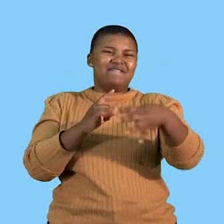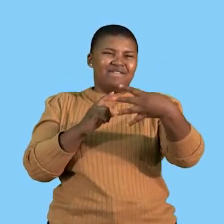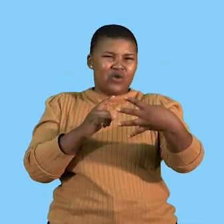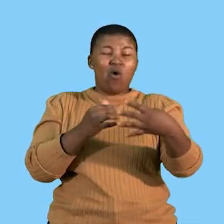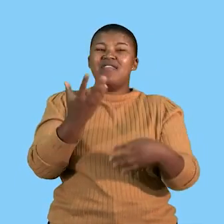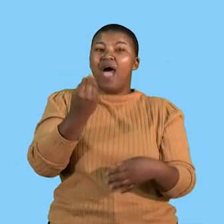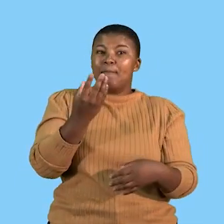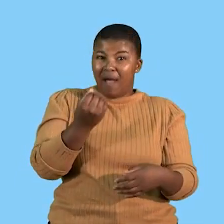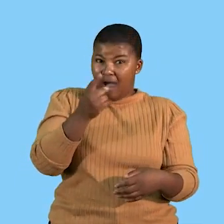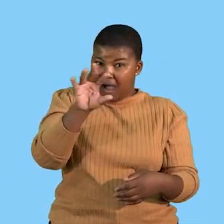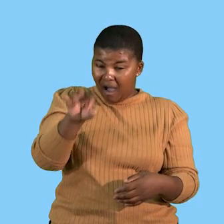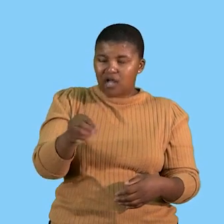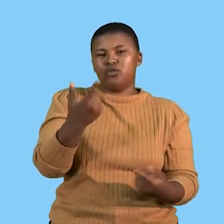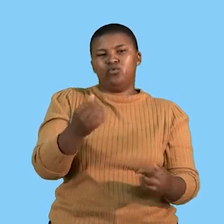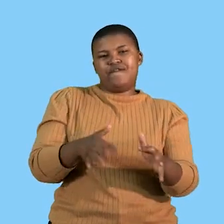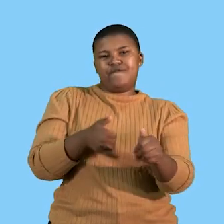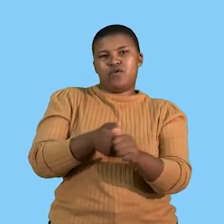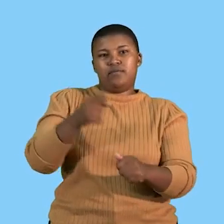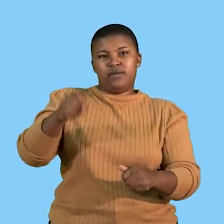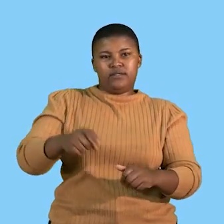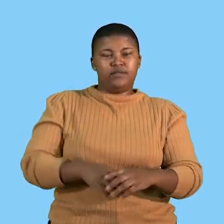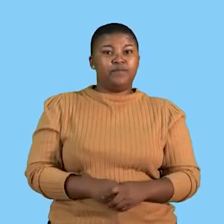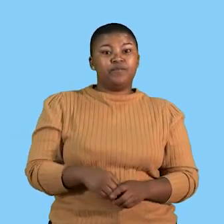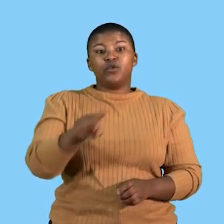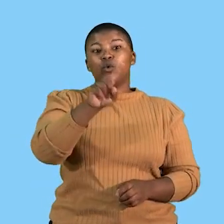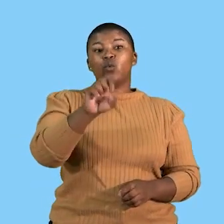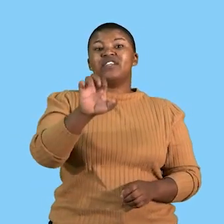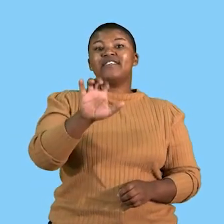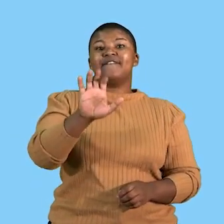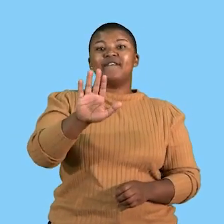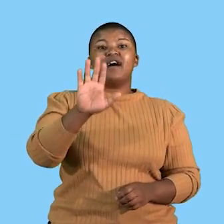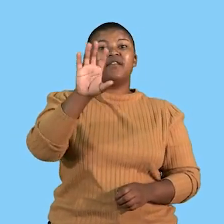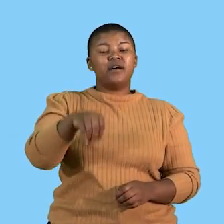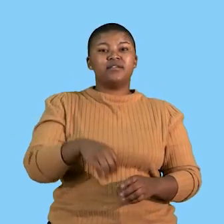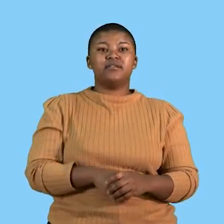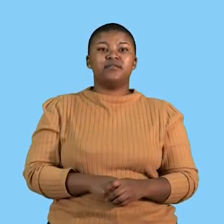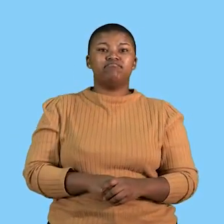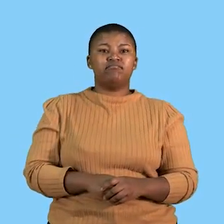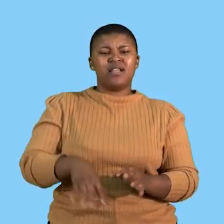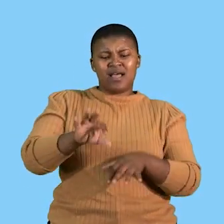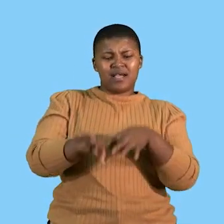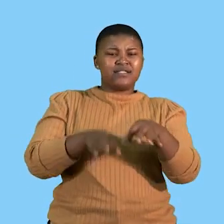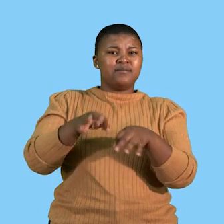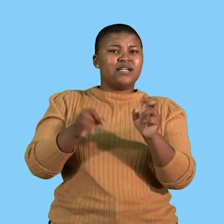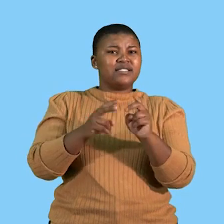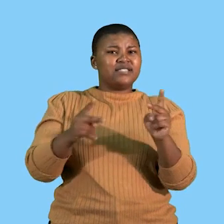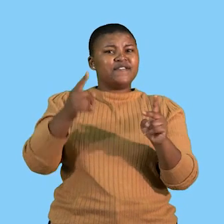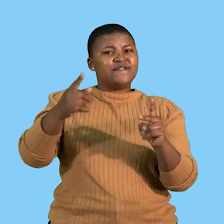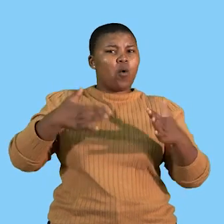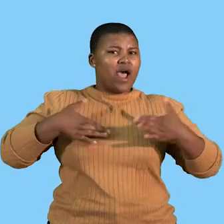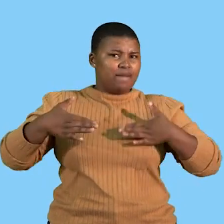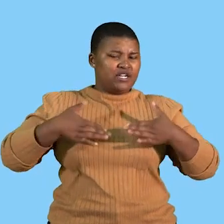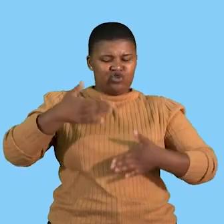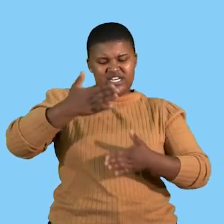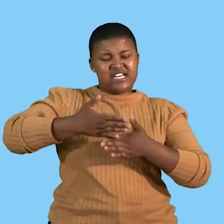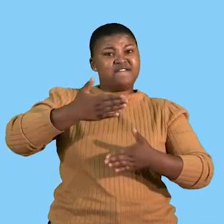only answer the number given. Question number five asks, discuss the responsibility of